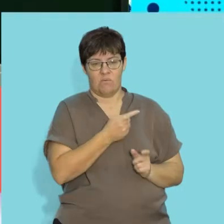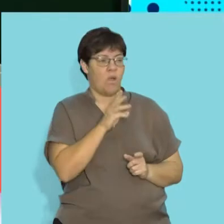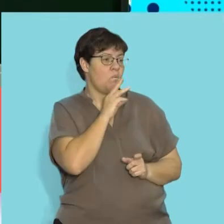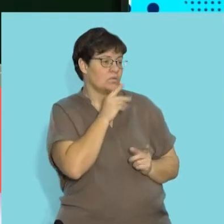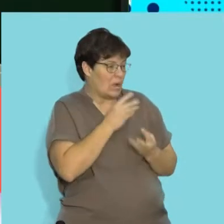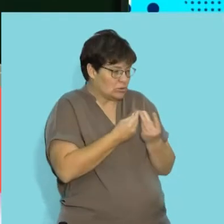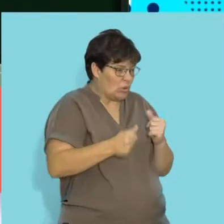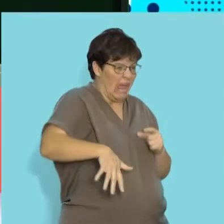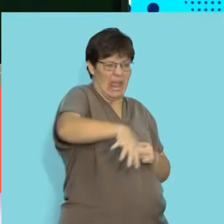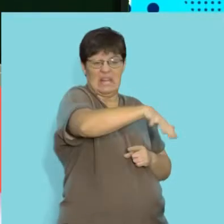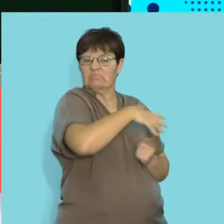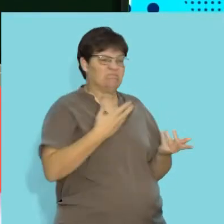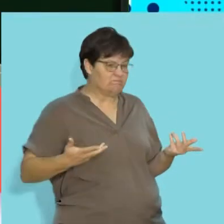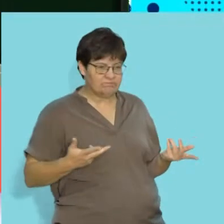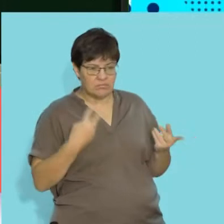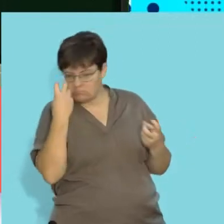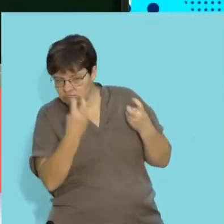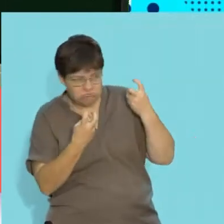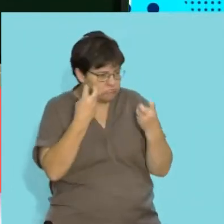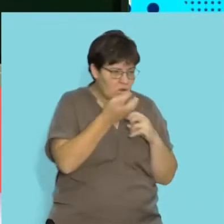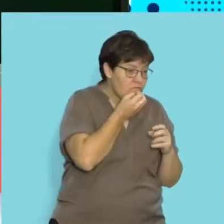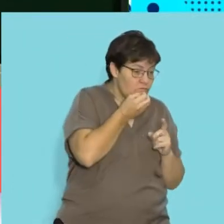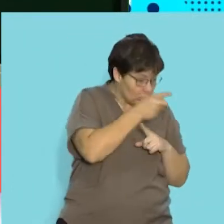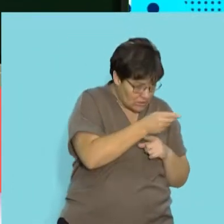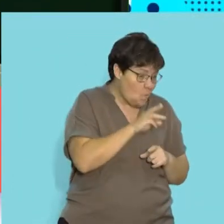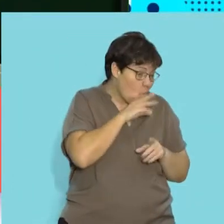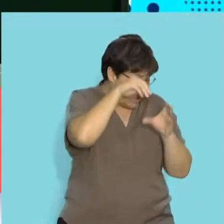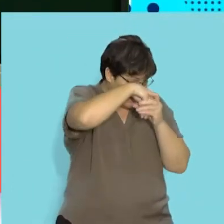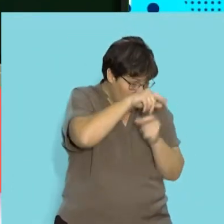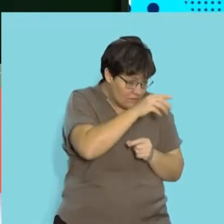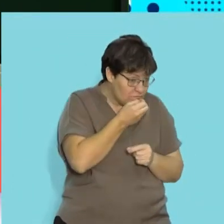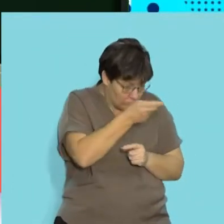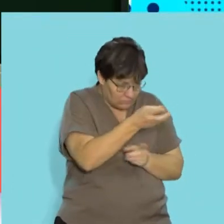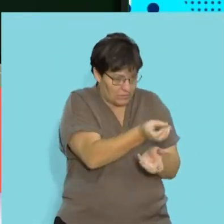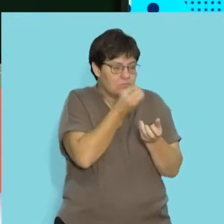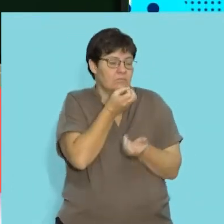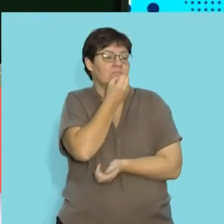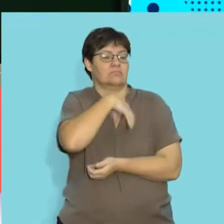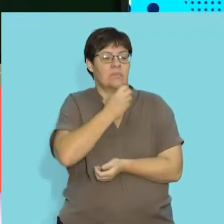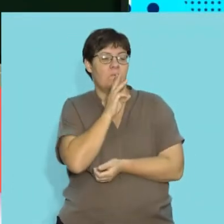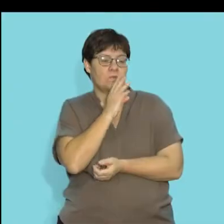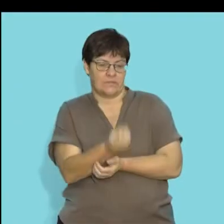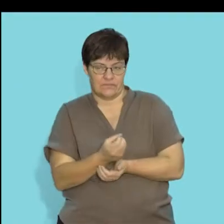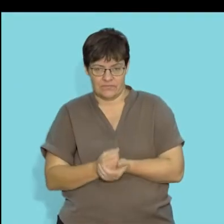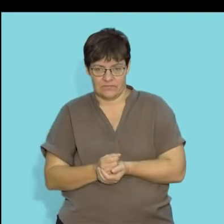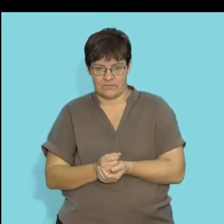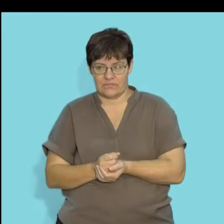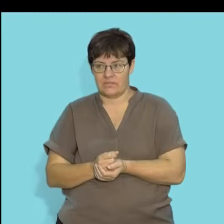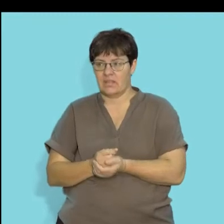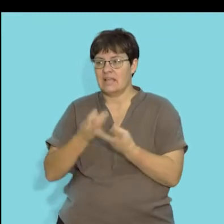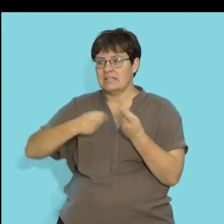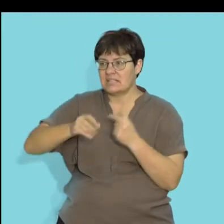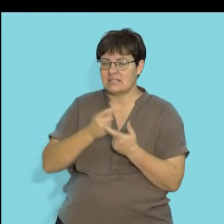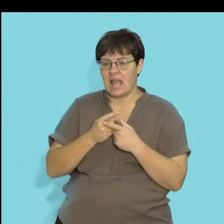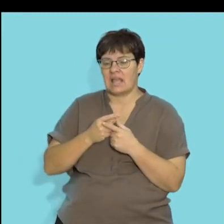where it lives in dry arid conditions and relies on the food that it gets to acquire water. Desert